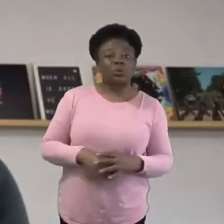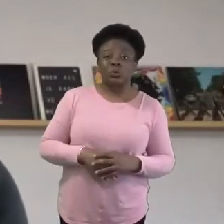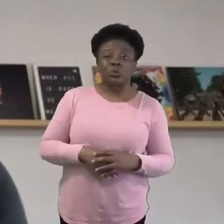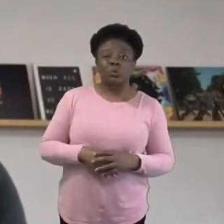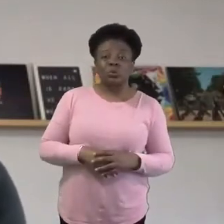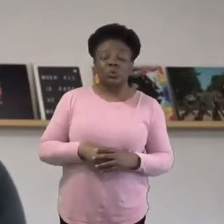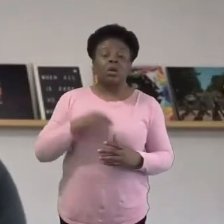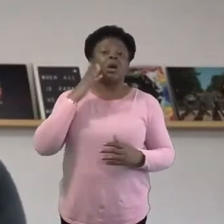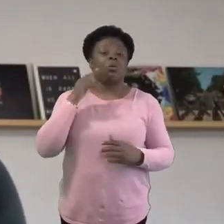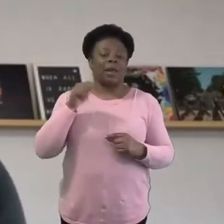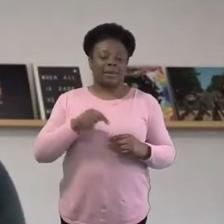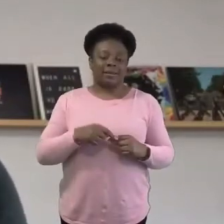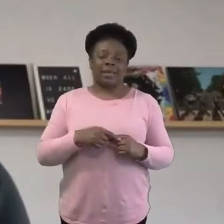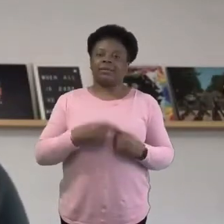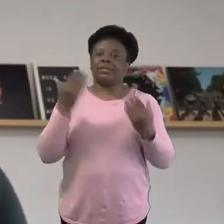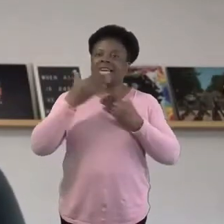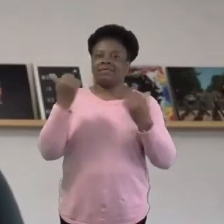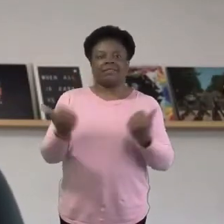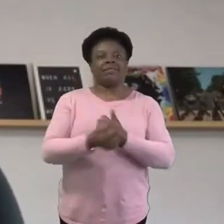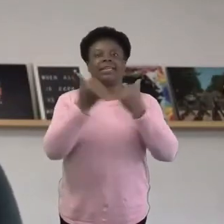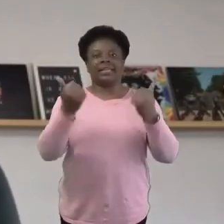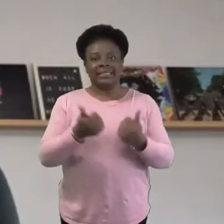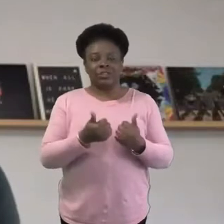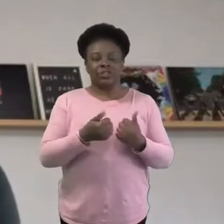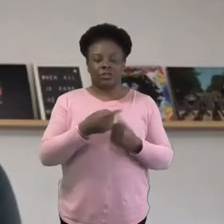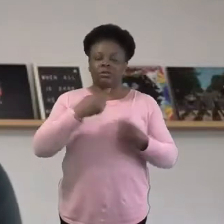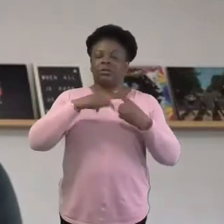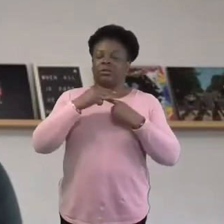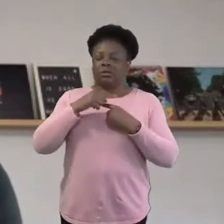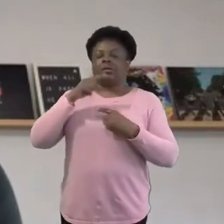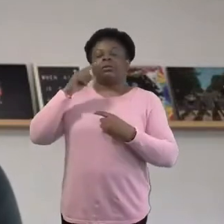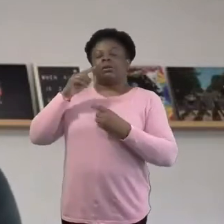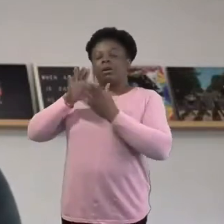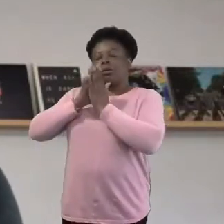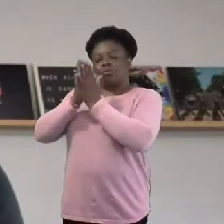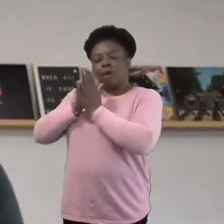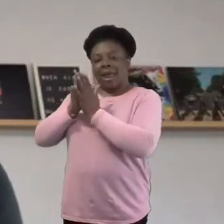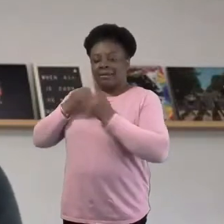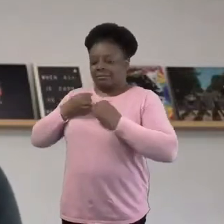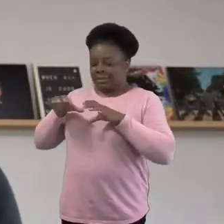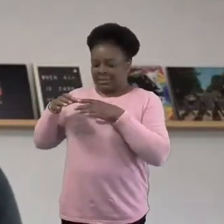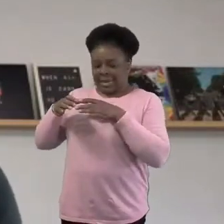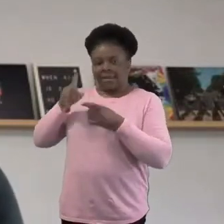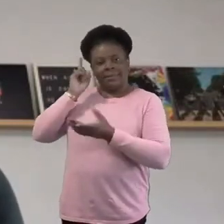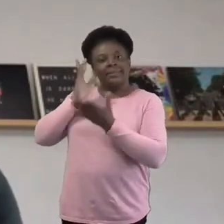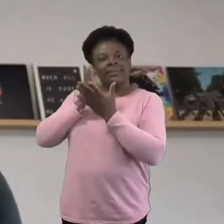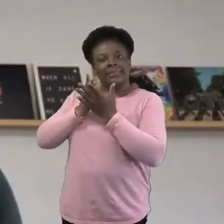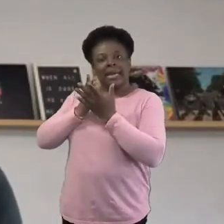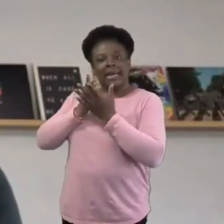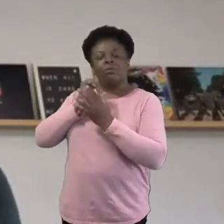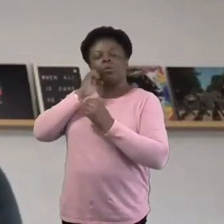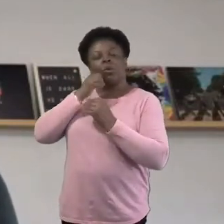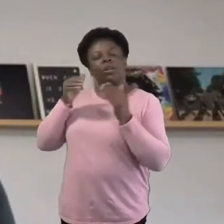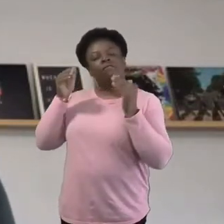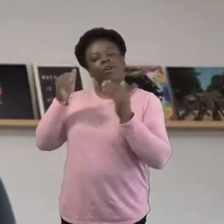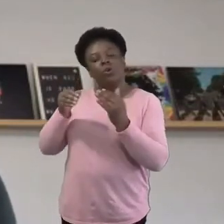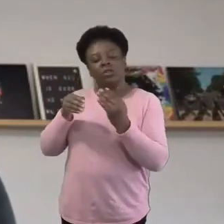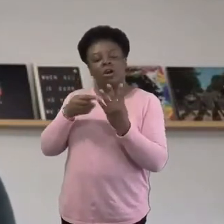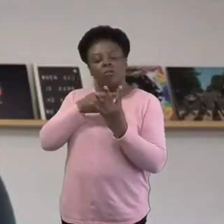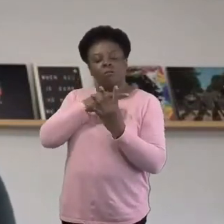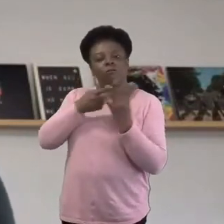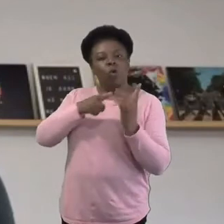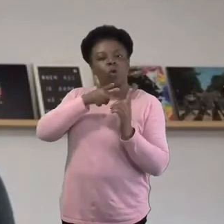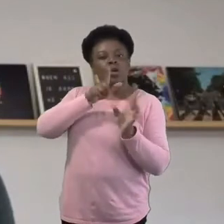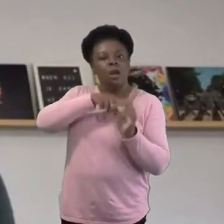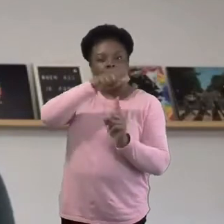was right for us. Just to focus on four young people that we'd seen where God was clearly doing something. The rest, we asked them, they came